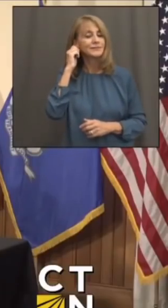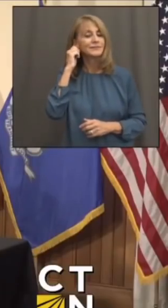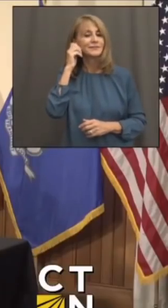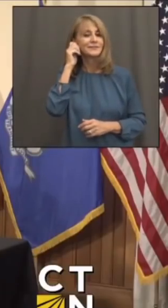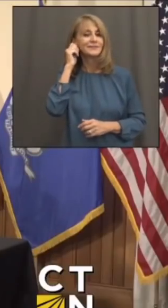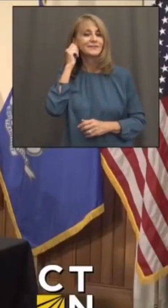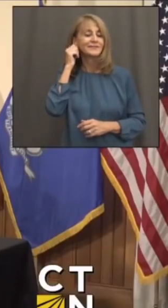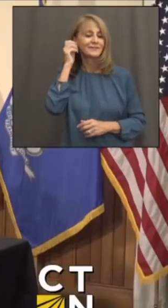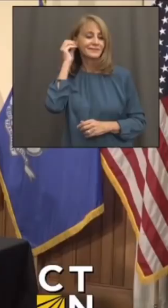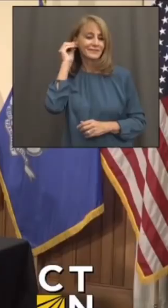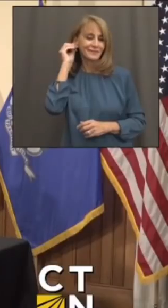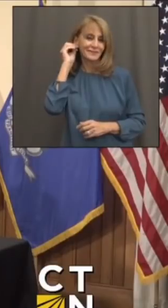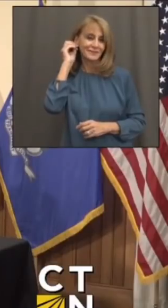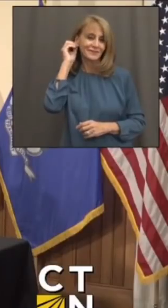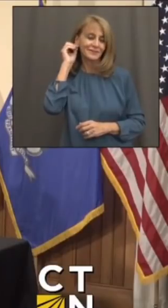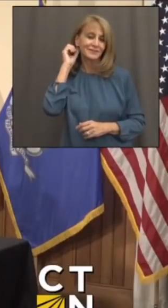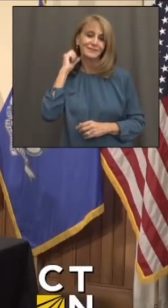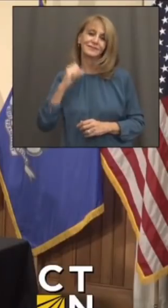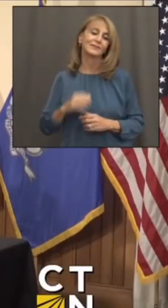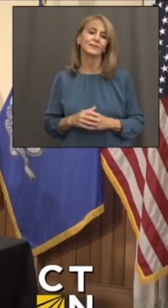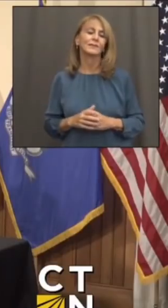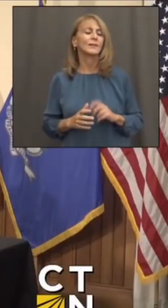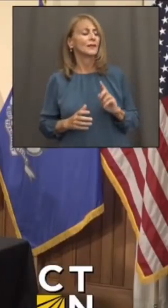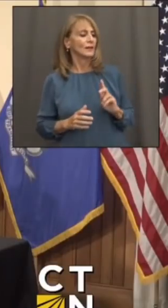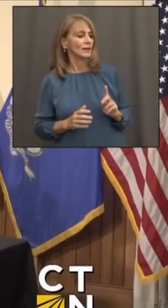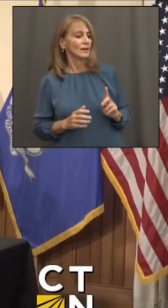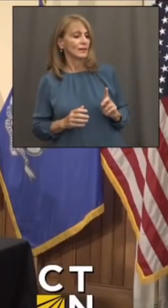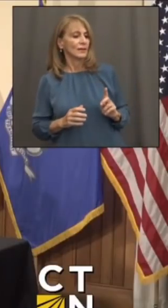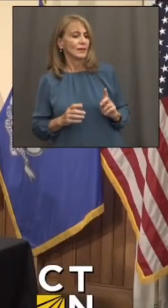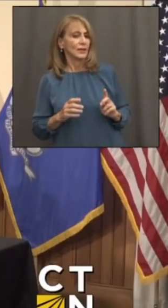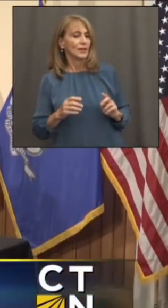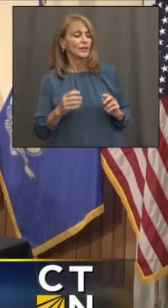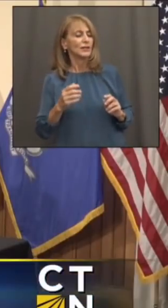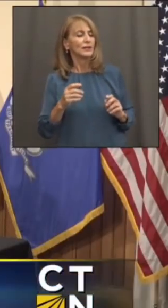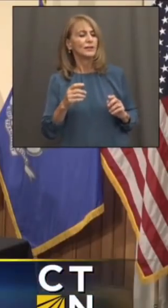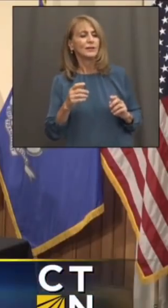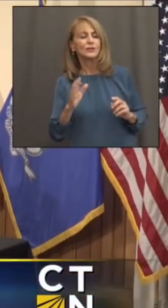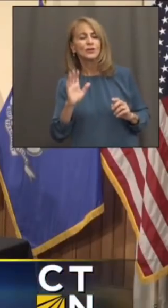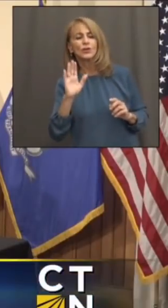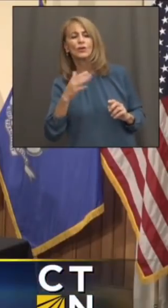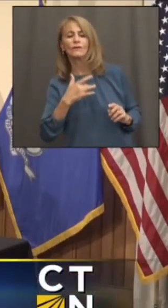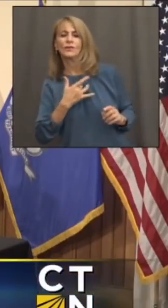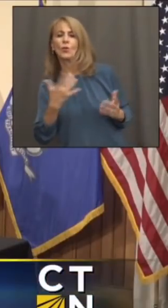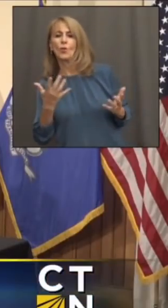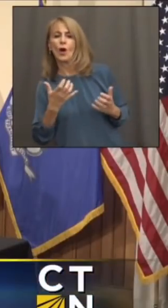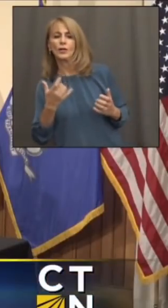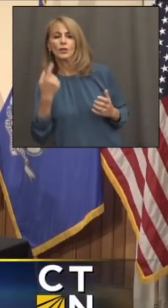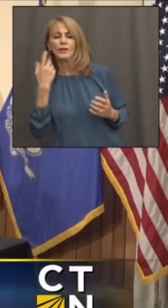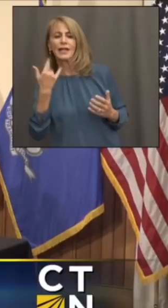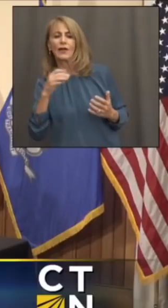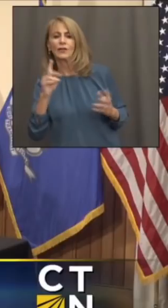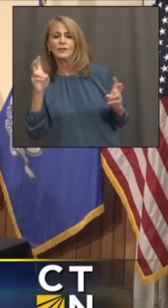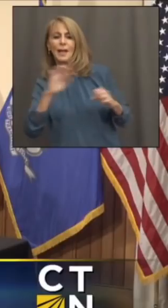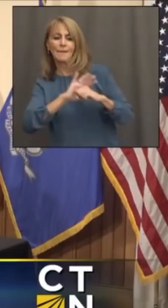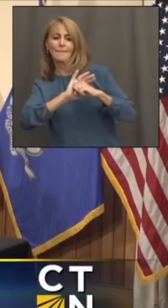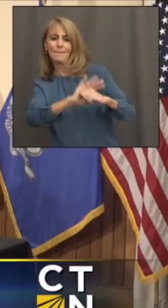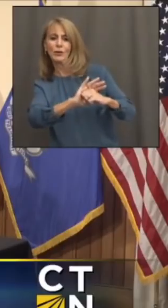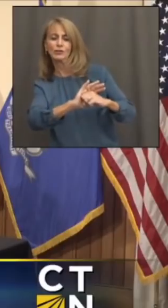And a follow-up to that, if I may, do you think this opens the door a little bit or bolsters the push for a public option?